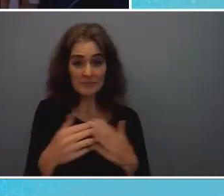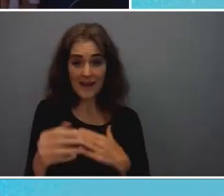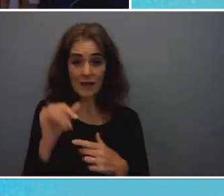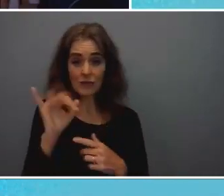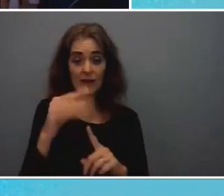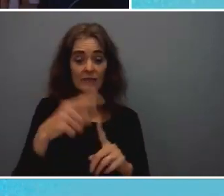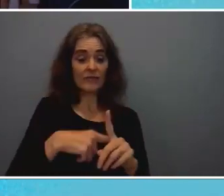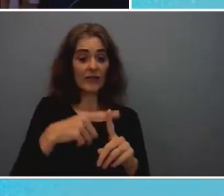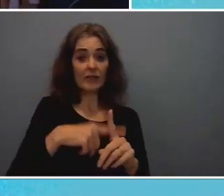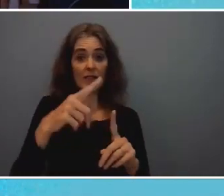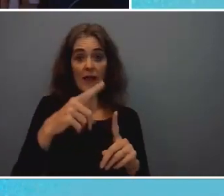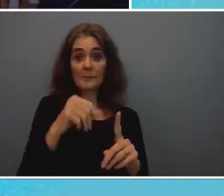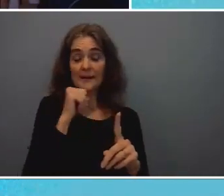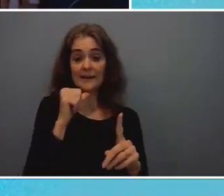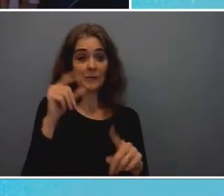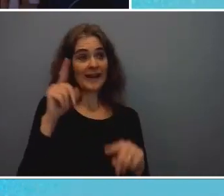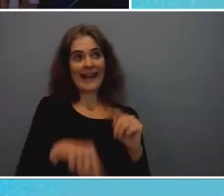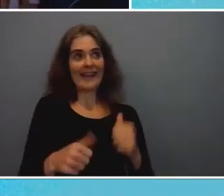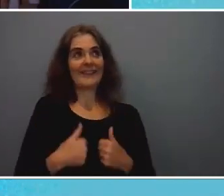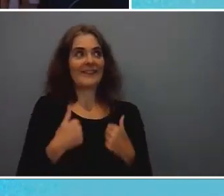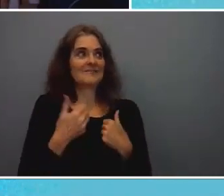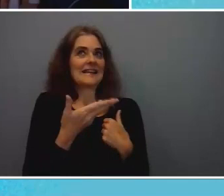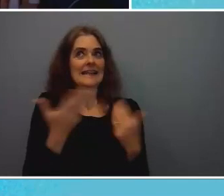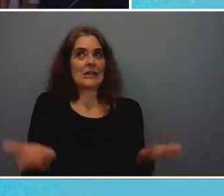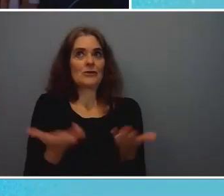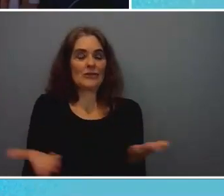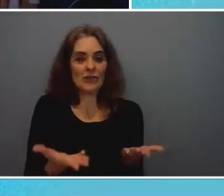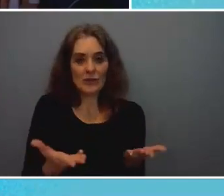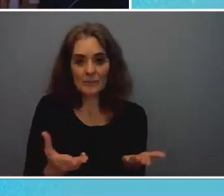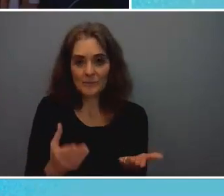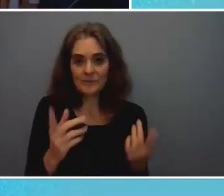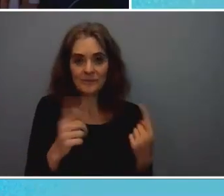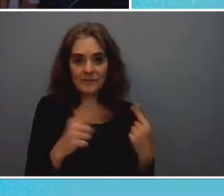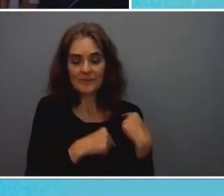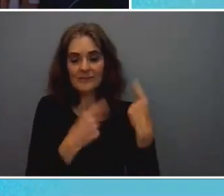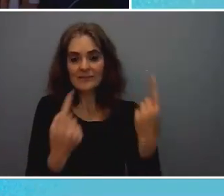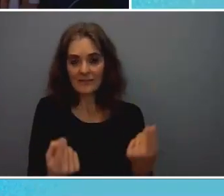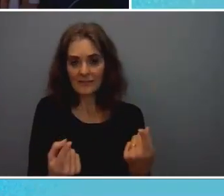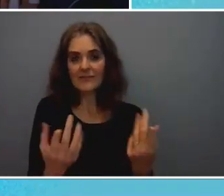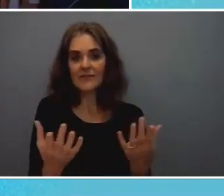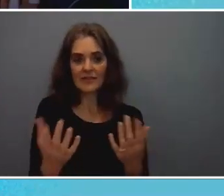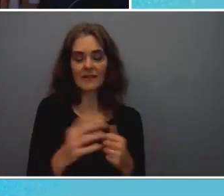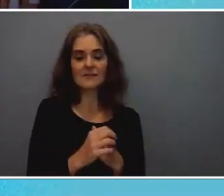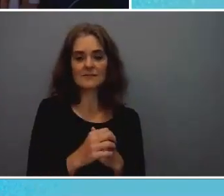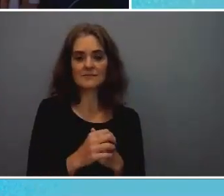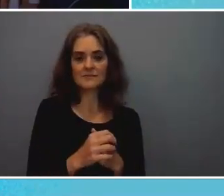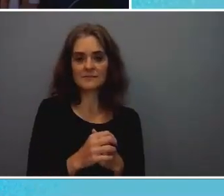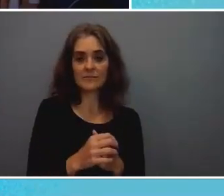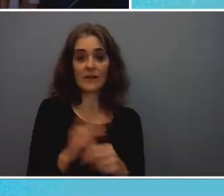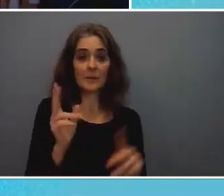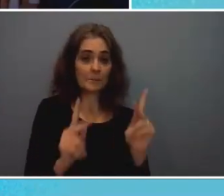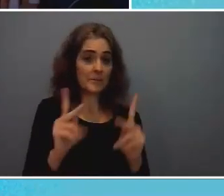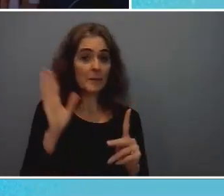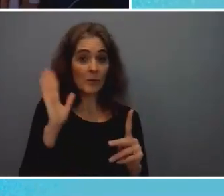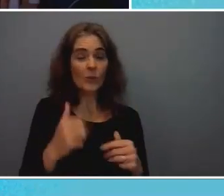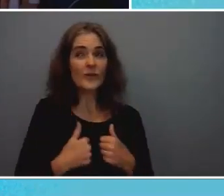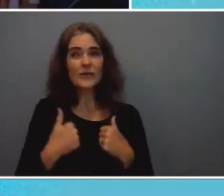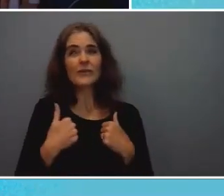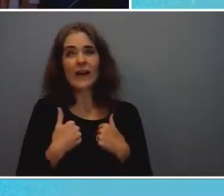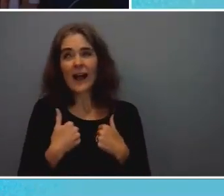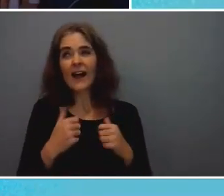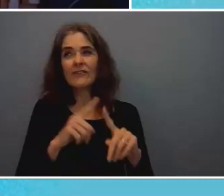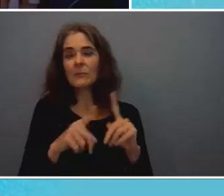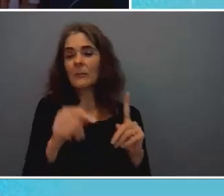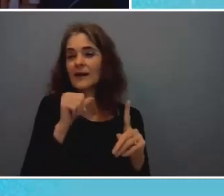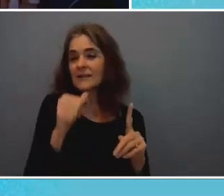is no longer habitable or no longer habitable in the way it has been exactly as mafalda said but people will survive but not in the